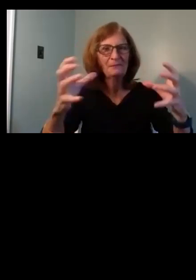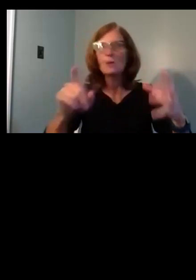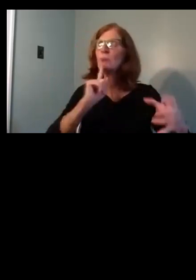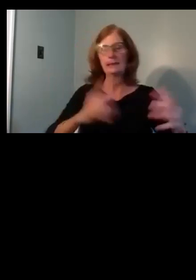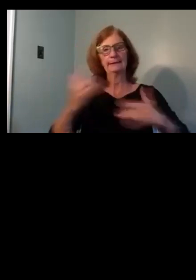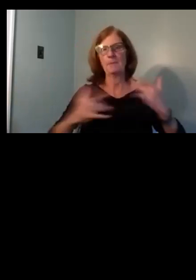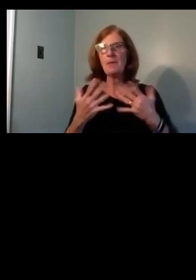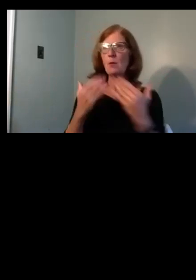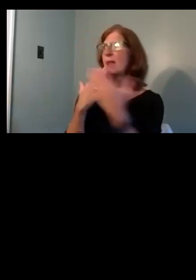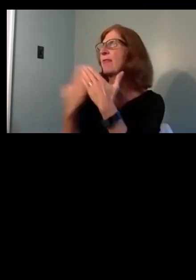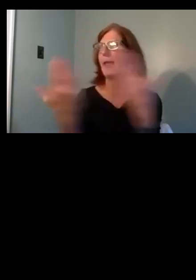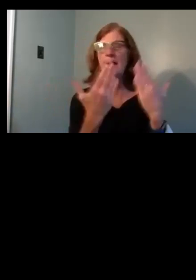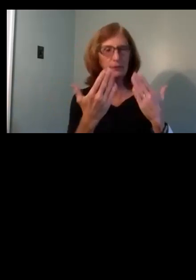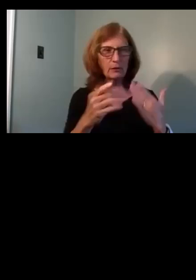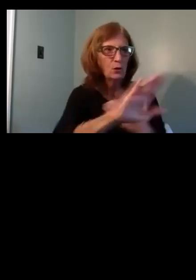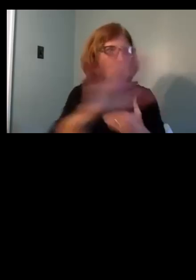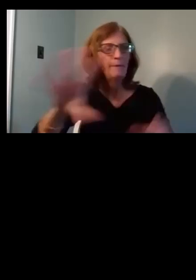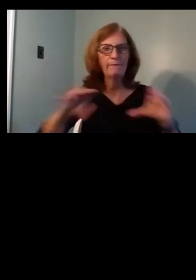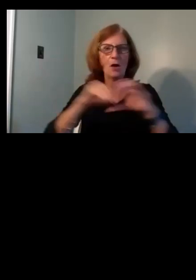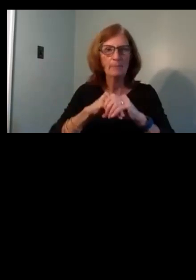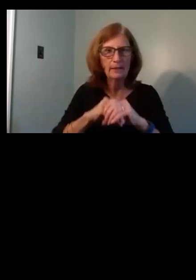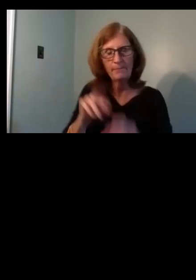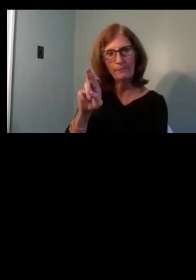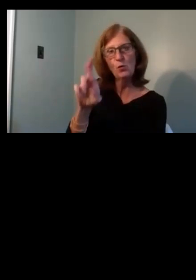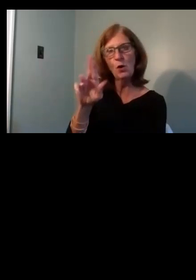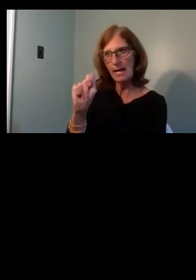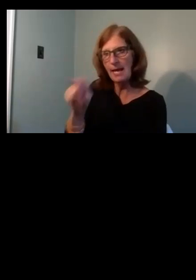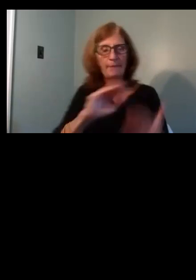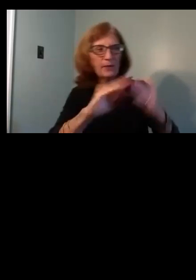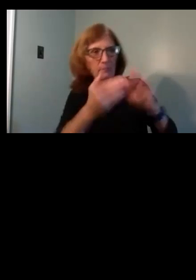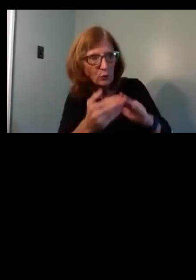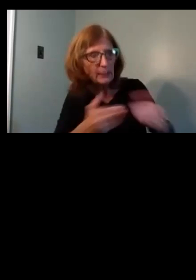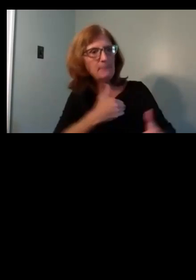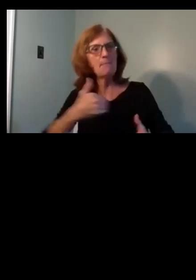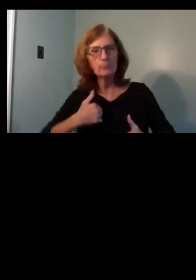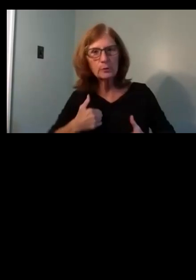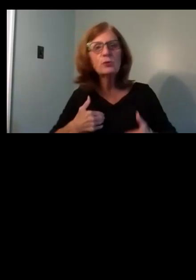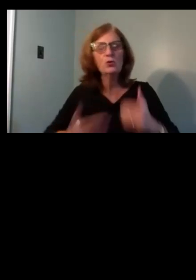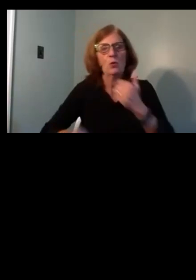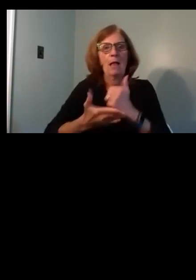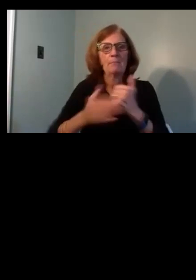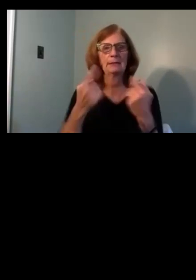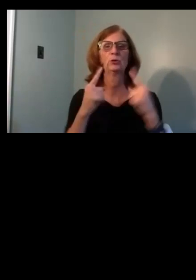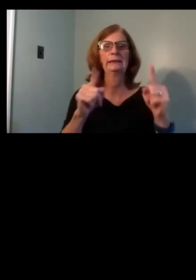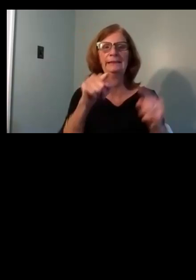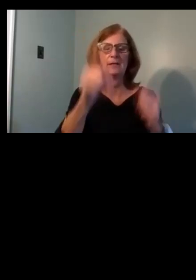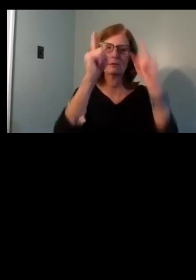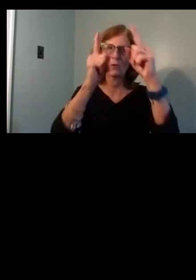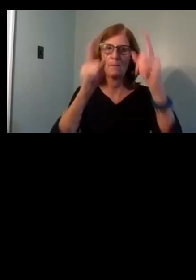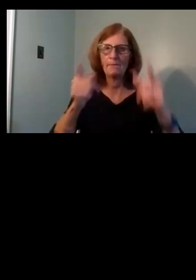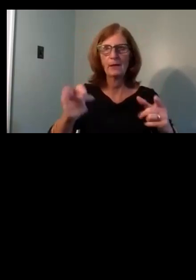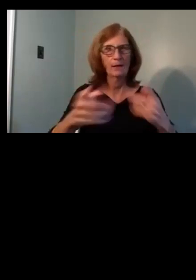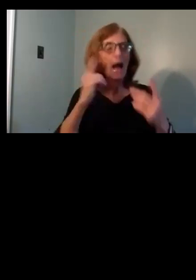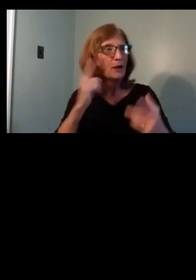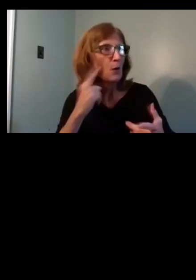want to thank all those who've been involved on the URA side, the community side, to help us get to where we are today. So that's probably a long way of